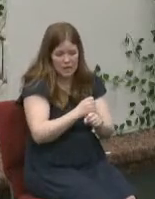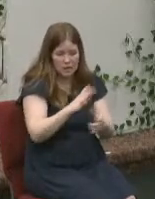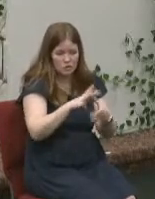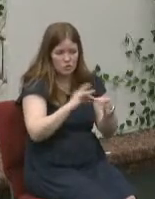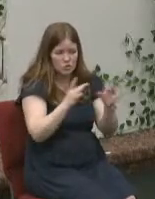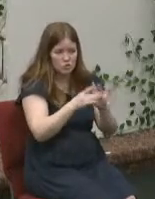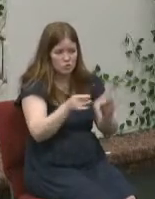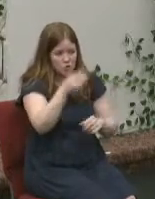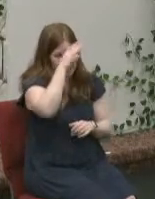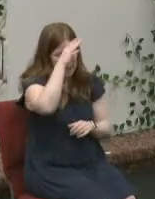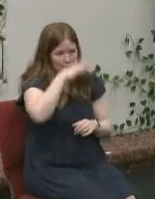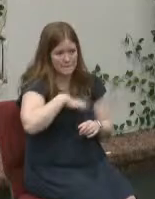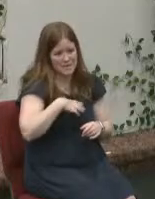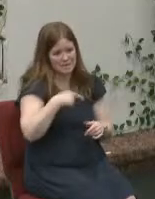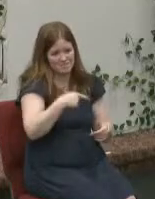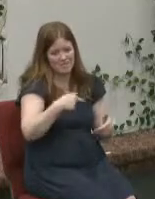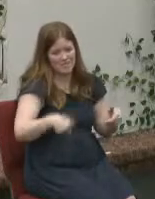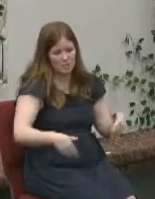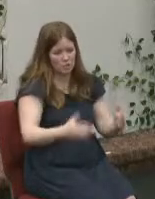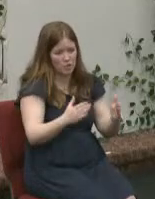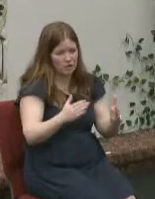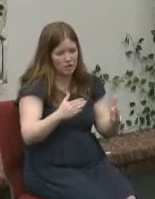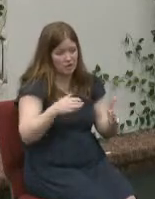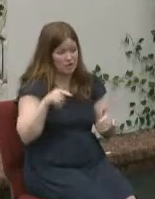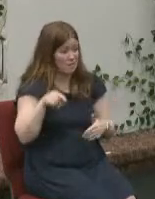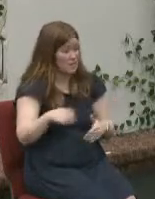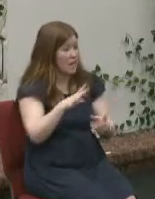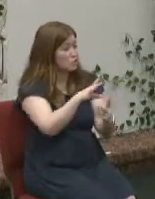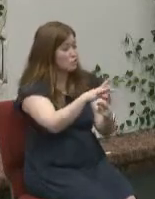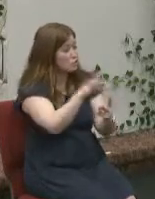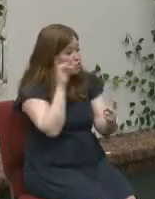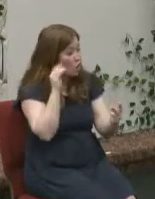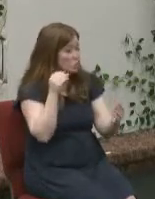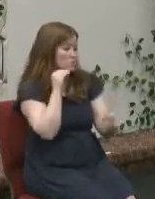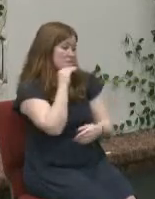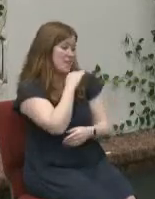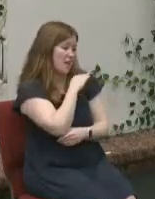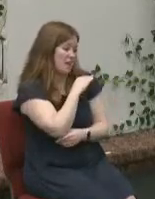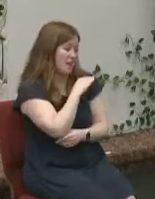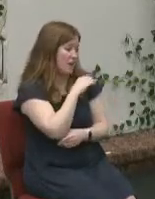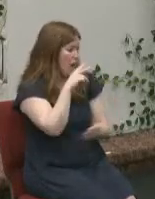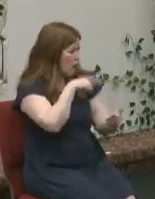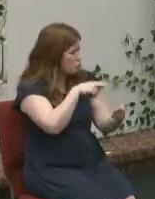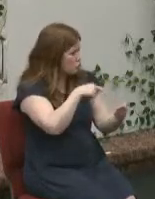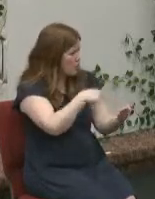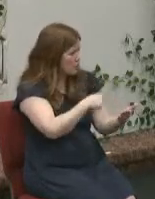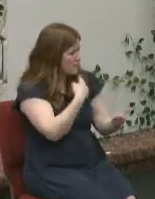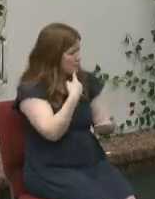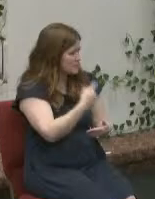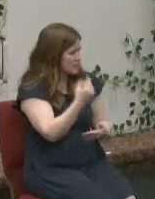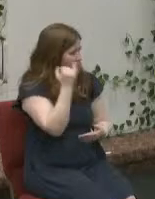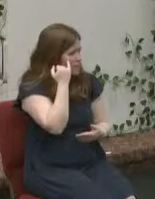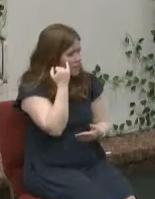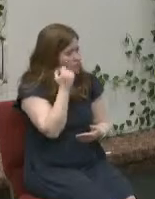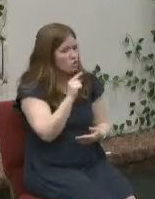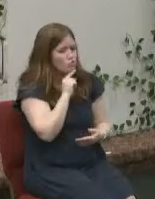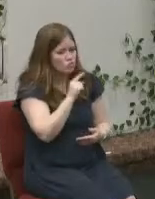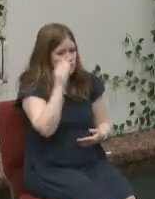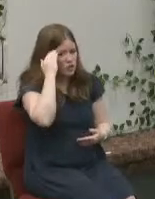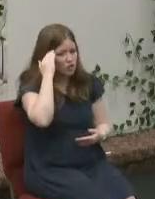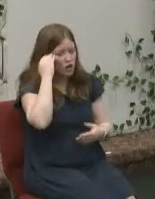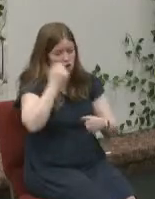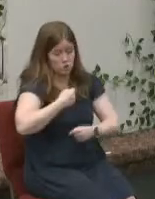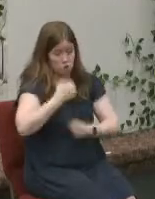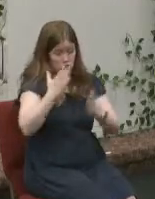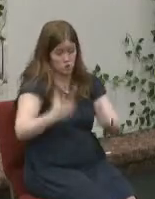deception they purposely went the other way i read this story and i thought this if they really thought that the soldiers came and told them